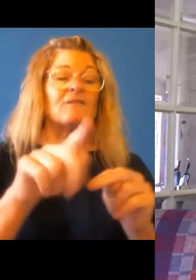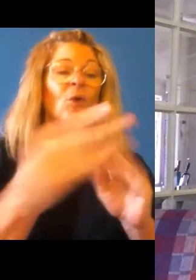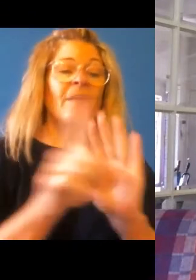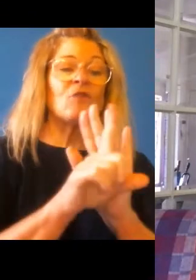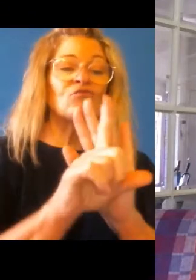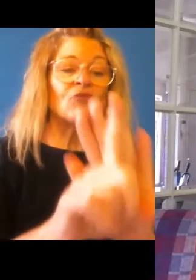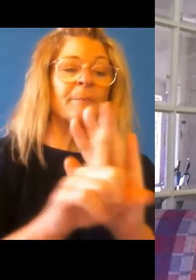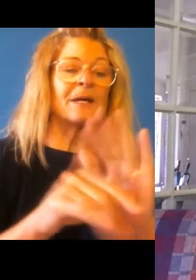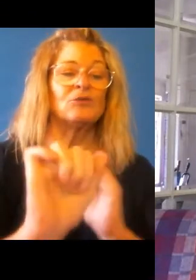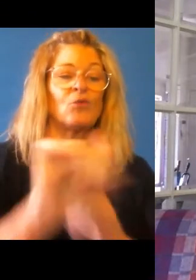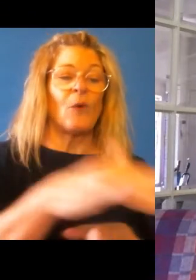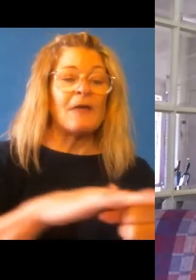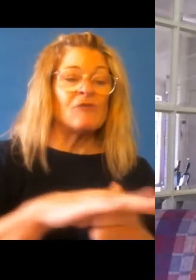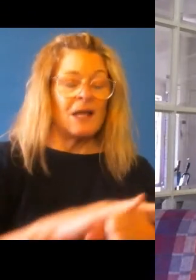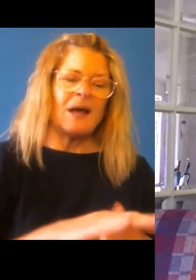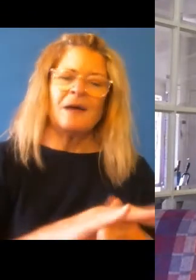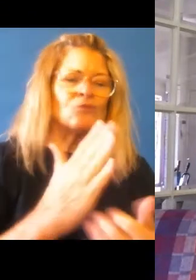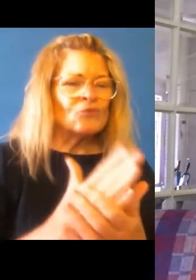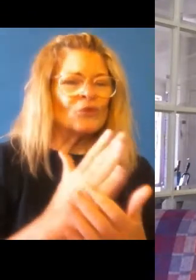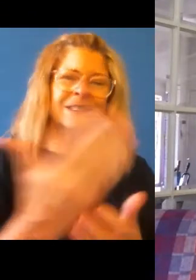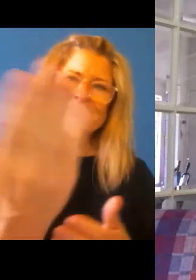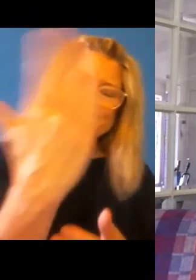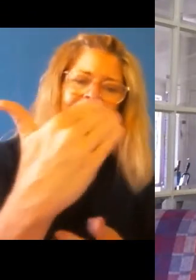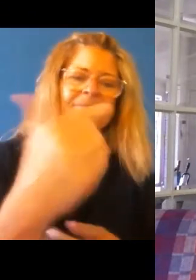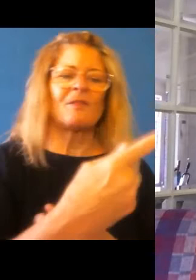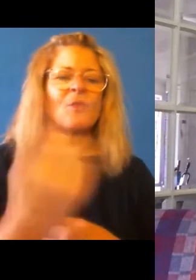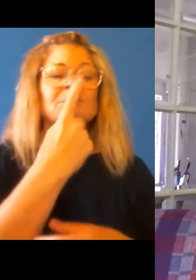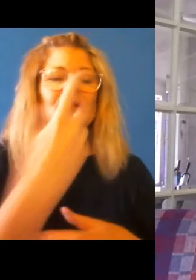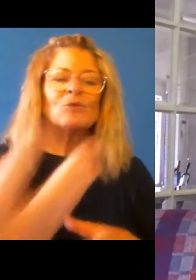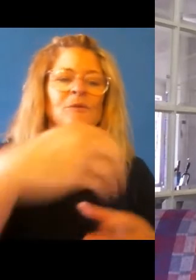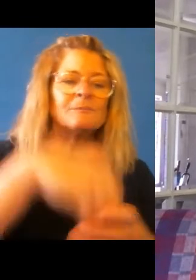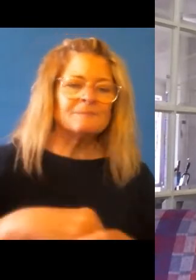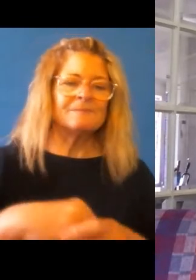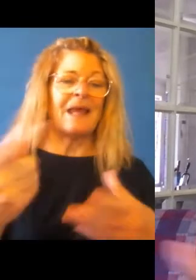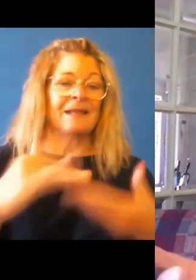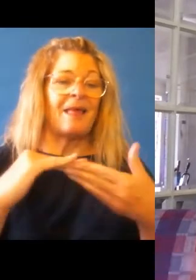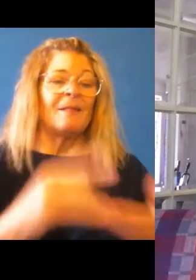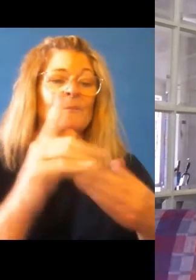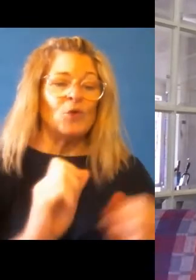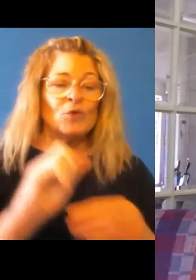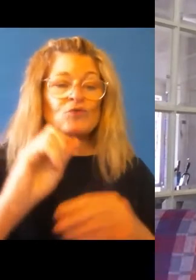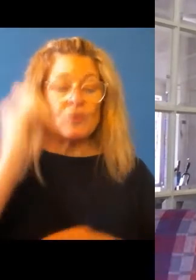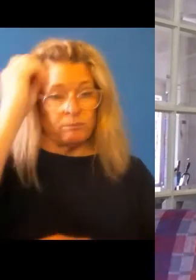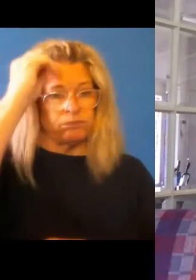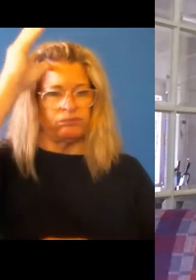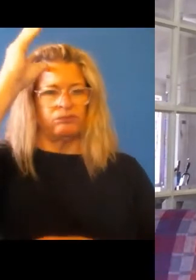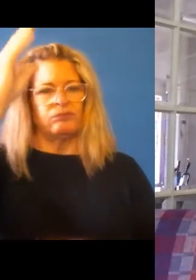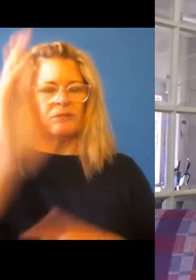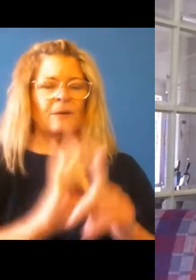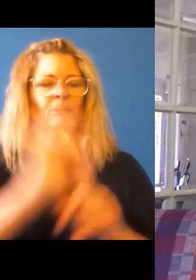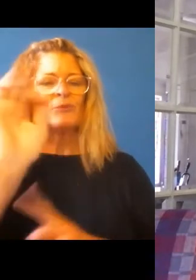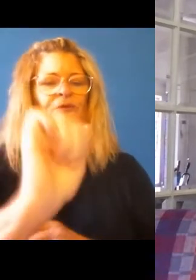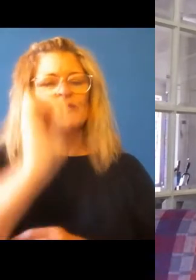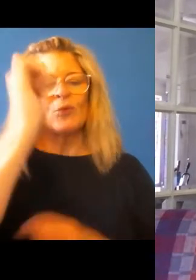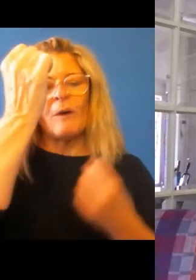advantage and opportunity to, to, to participate in those and building your knowledge, but, you know, do that, the, the core cultural training, uh,